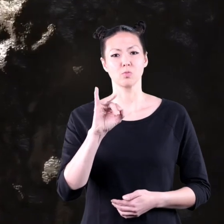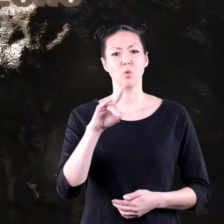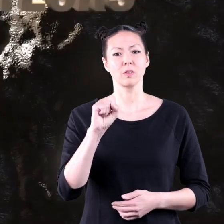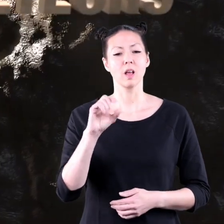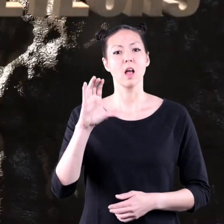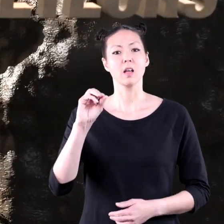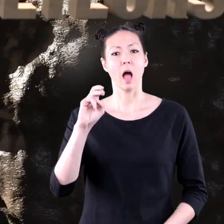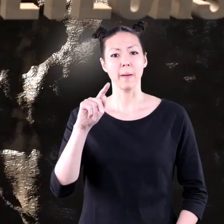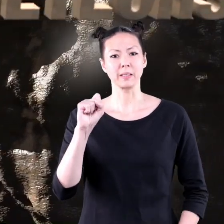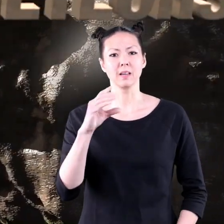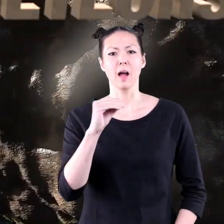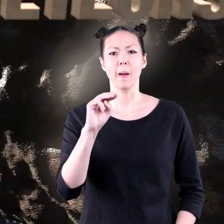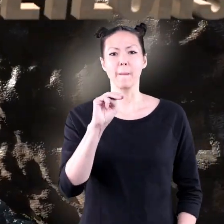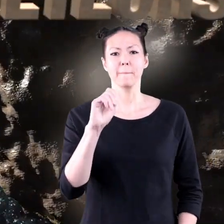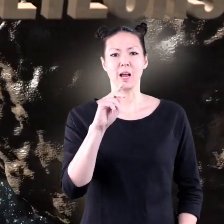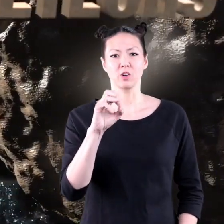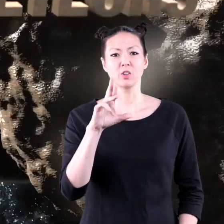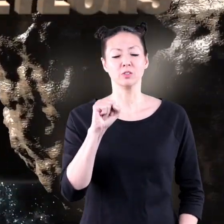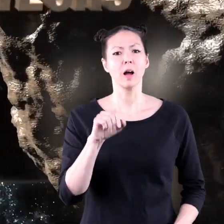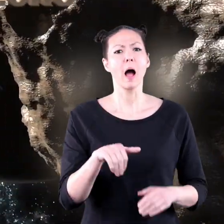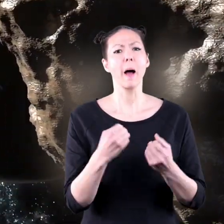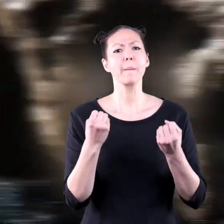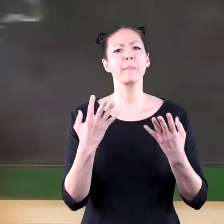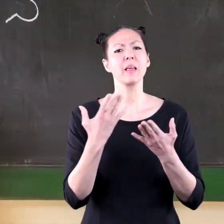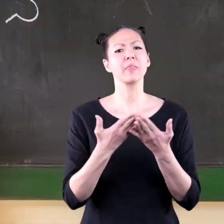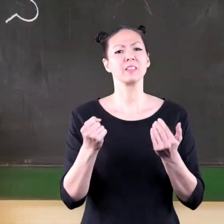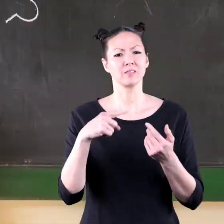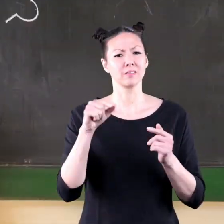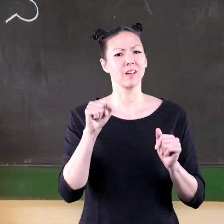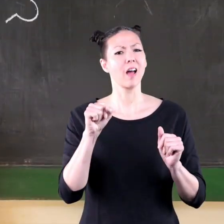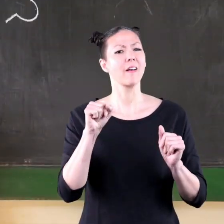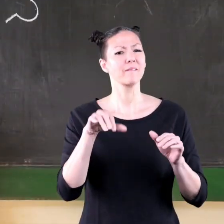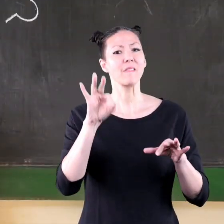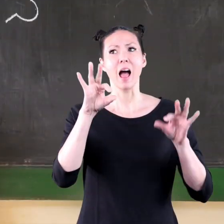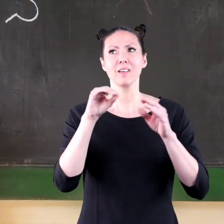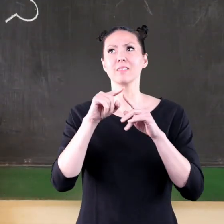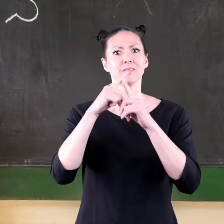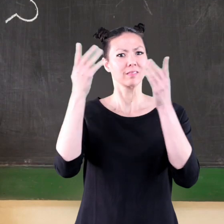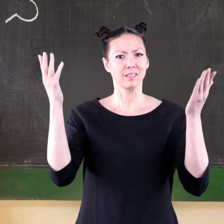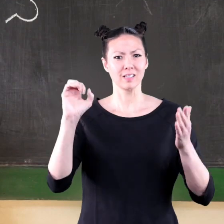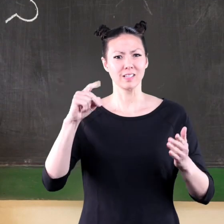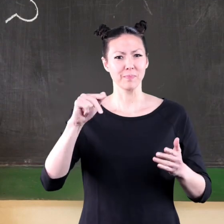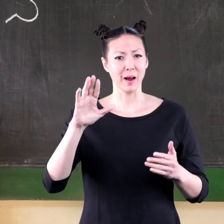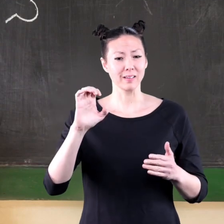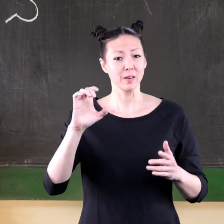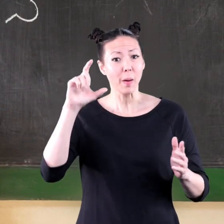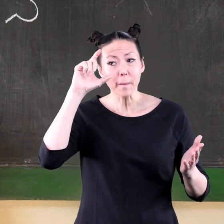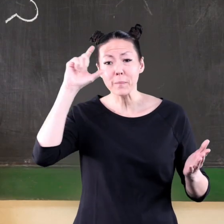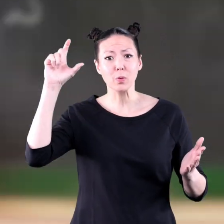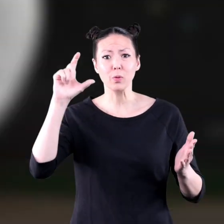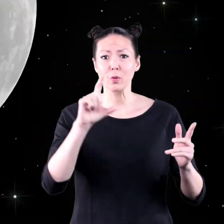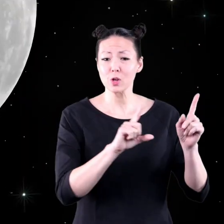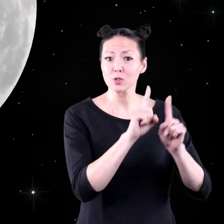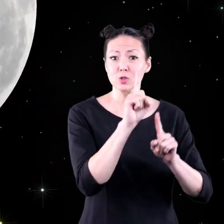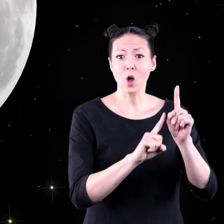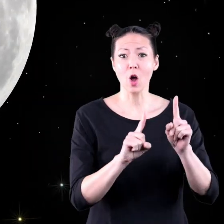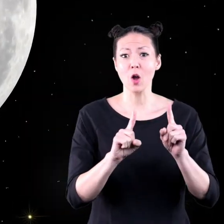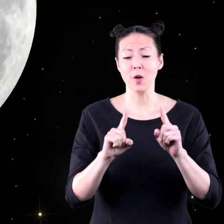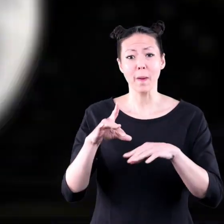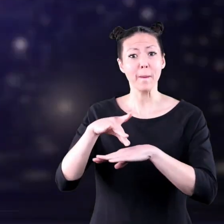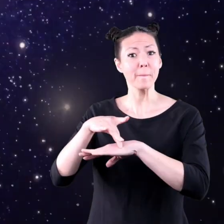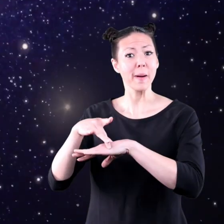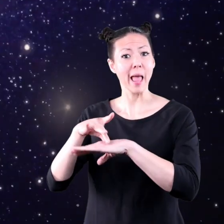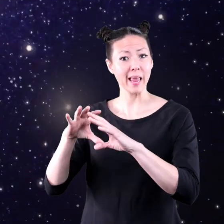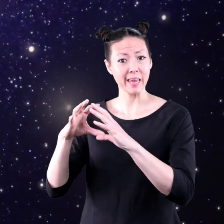Asteroids, comets, and meteors. How many things can you think of that are found in space? The moon,